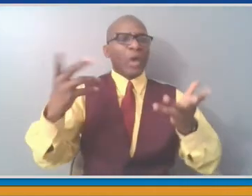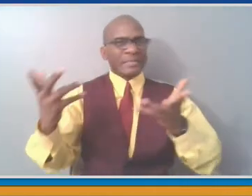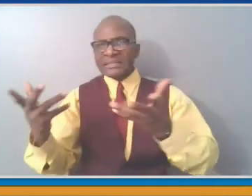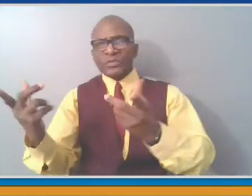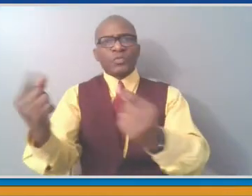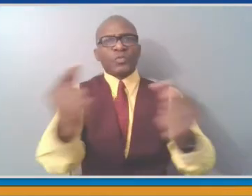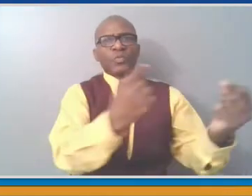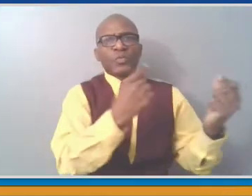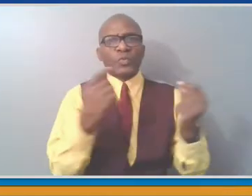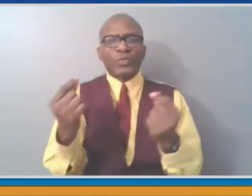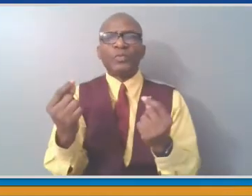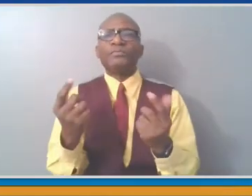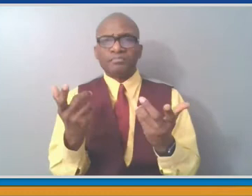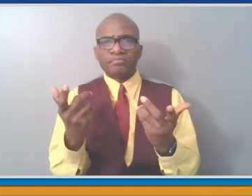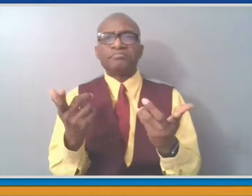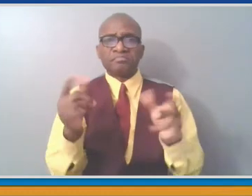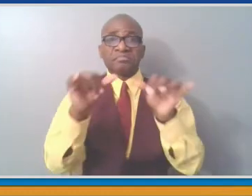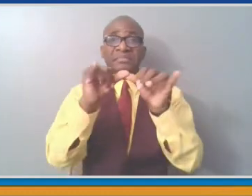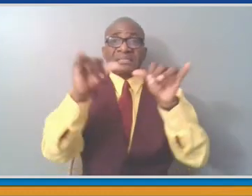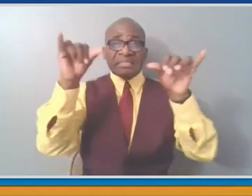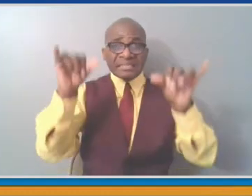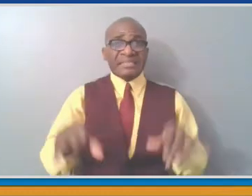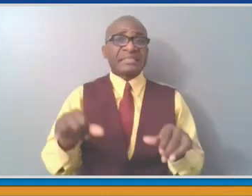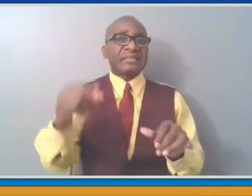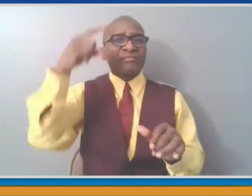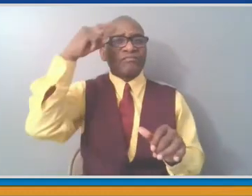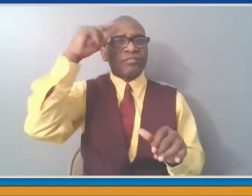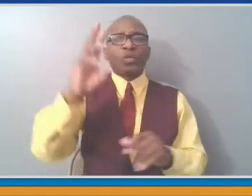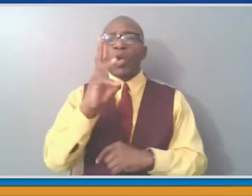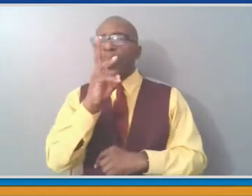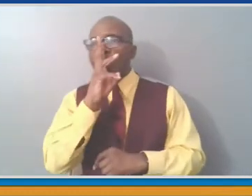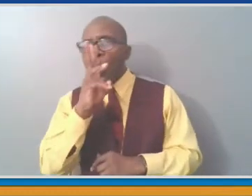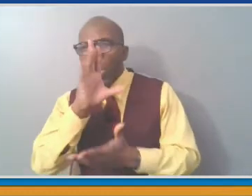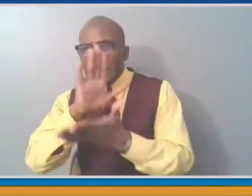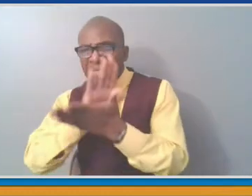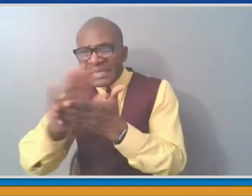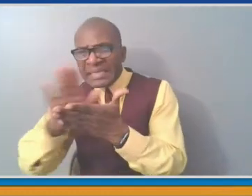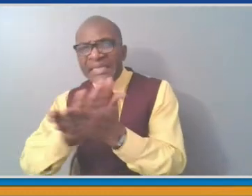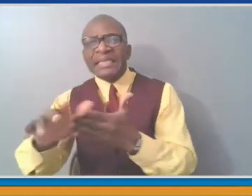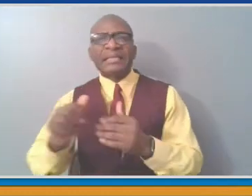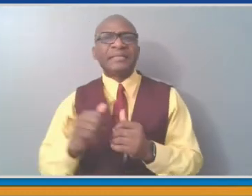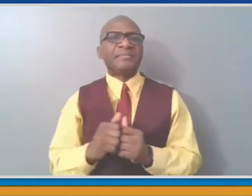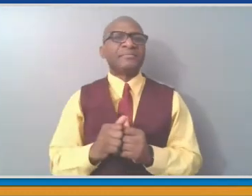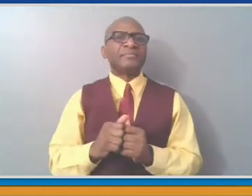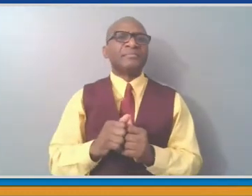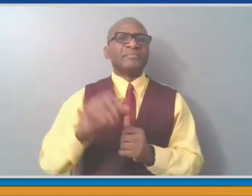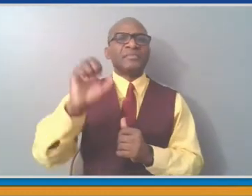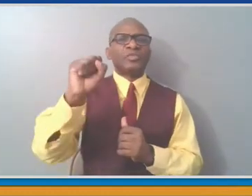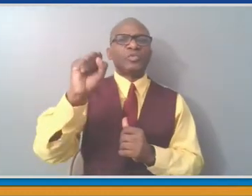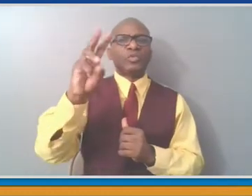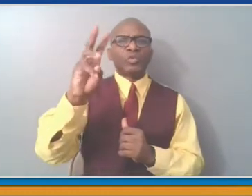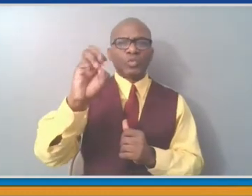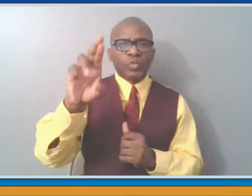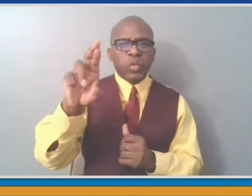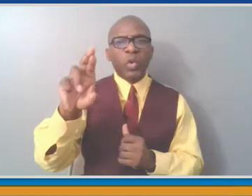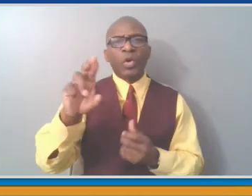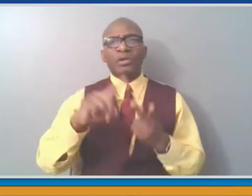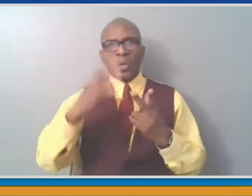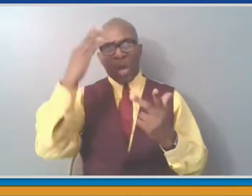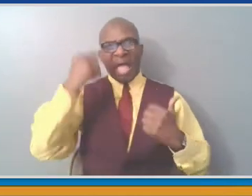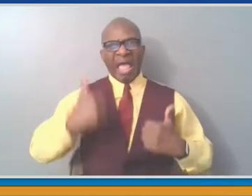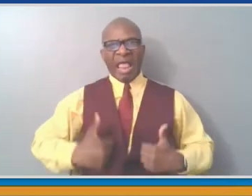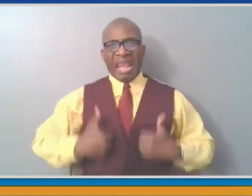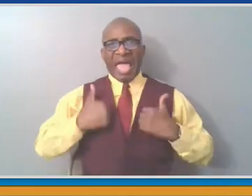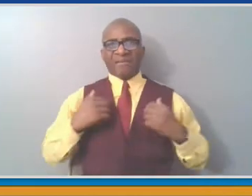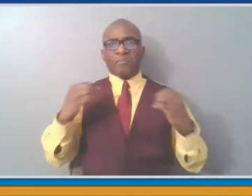it is local tax dollars that go into those sewer systems. The city pays a certain portion of it, the county pays a significant portion of it, but you can't